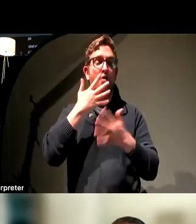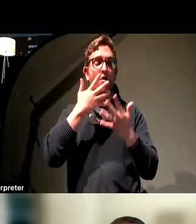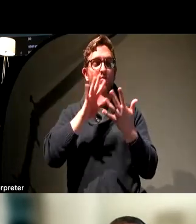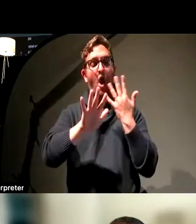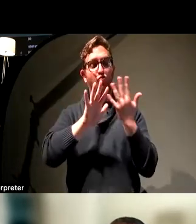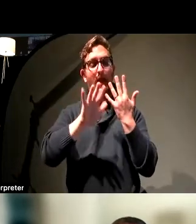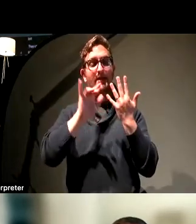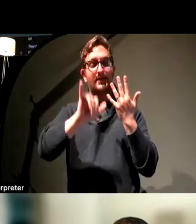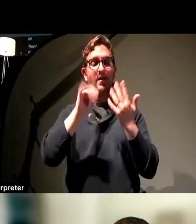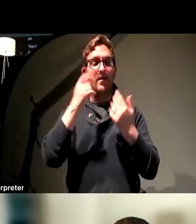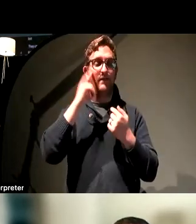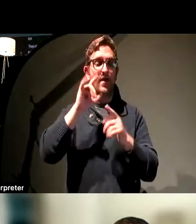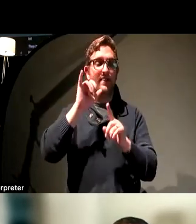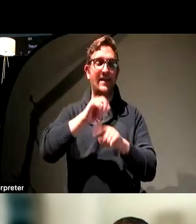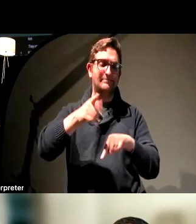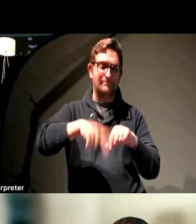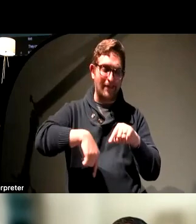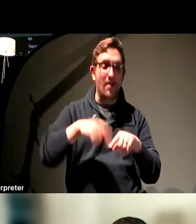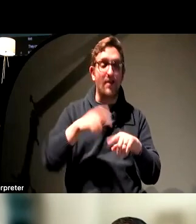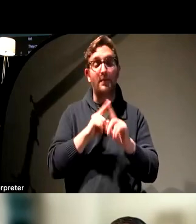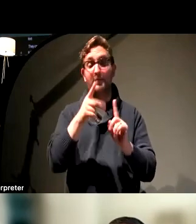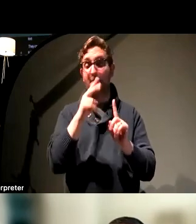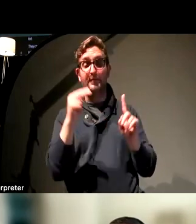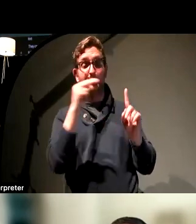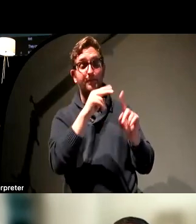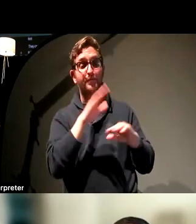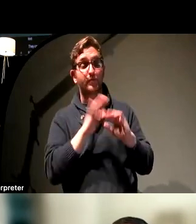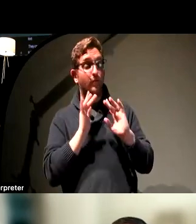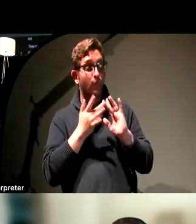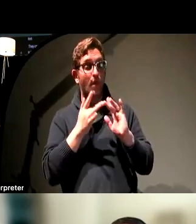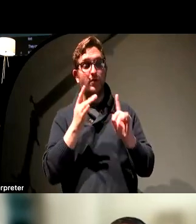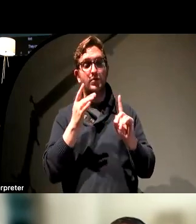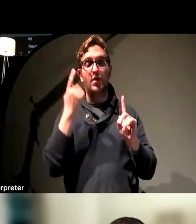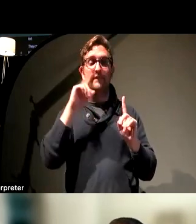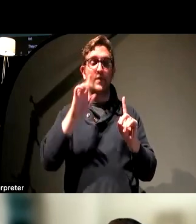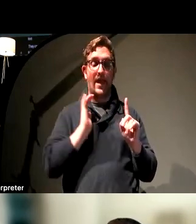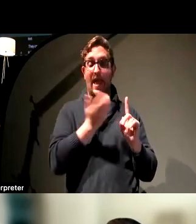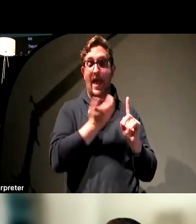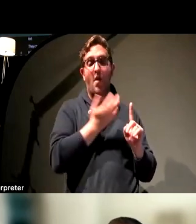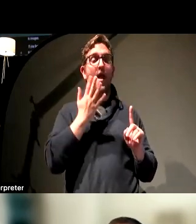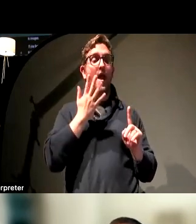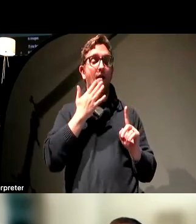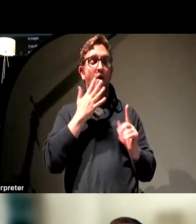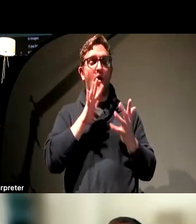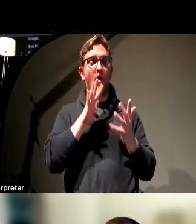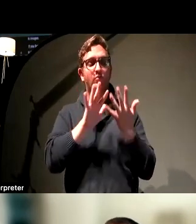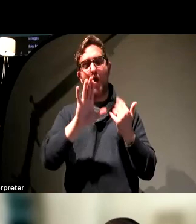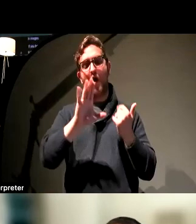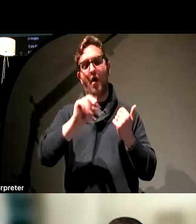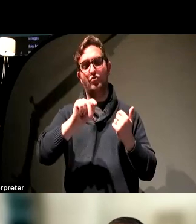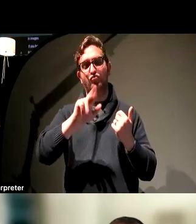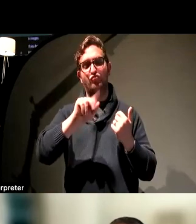If you hop onto the webaim.org site and look for our color contrast checker, you can use it to check contrast on